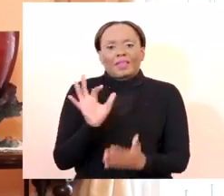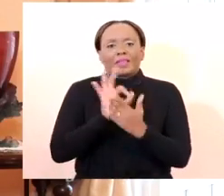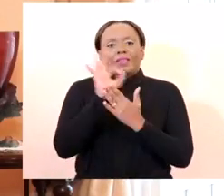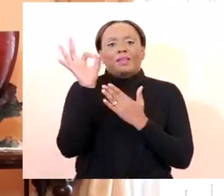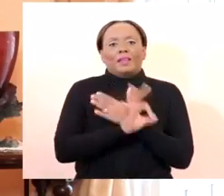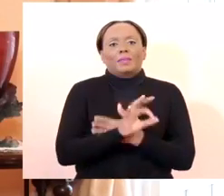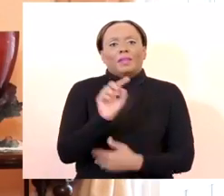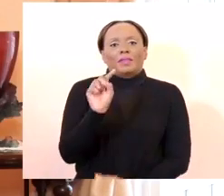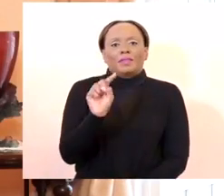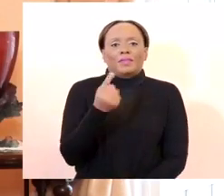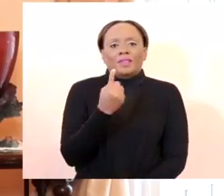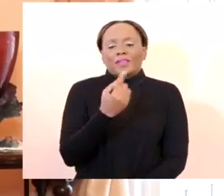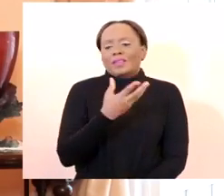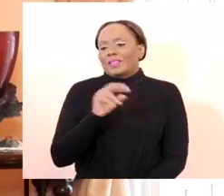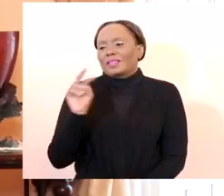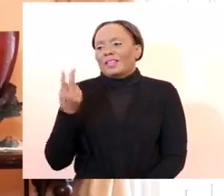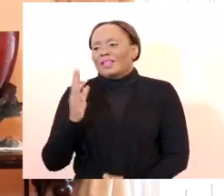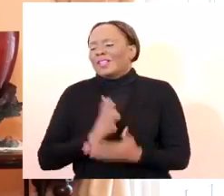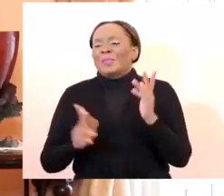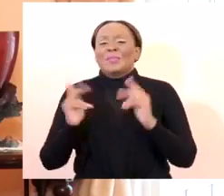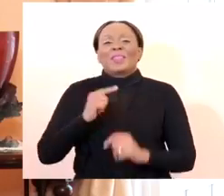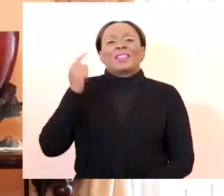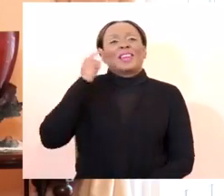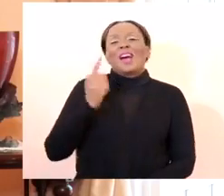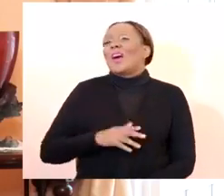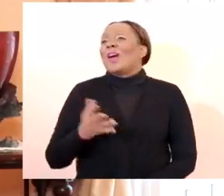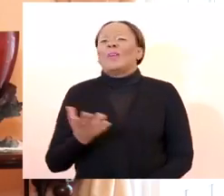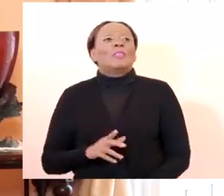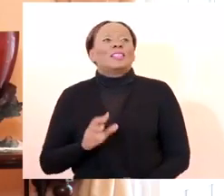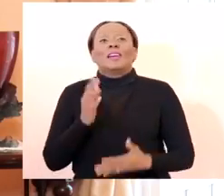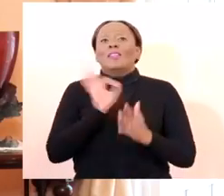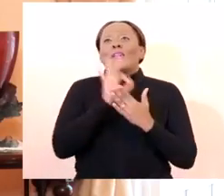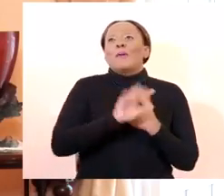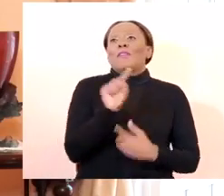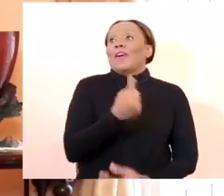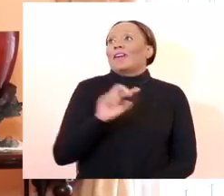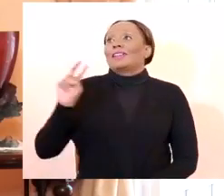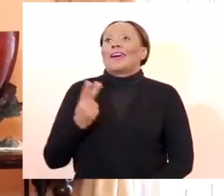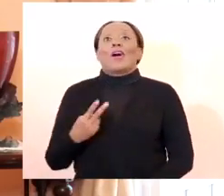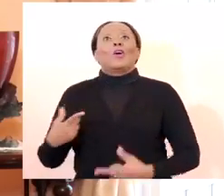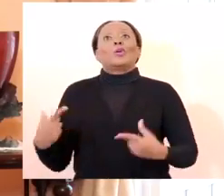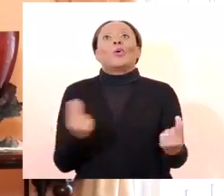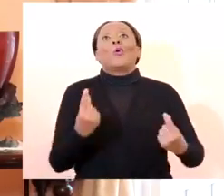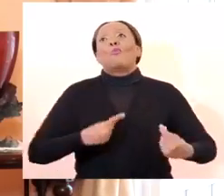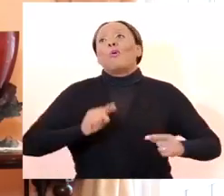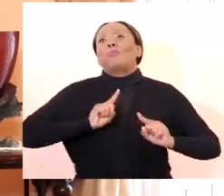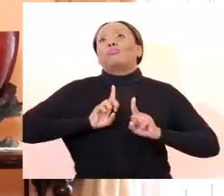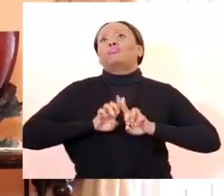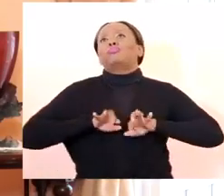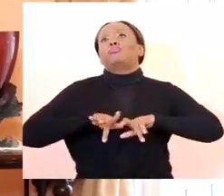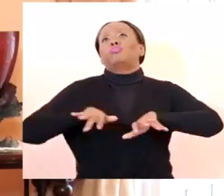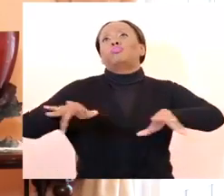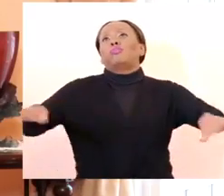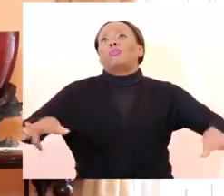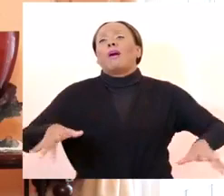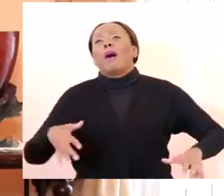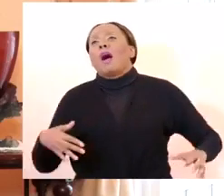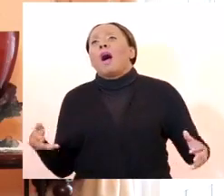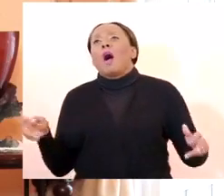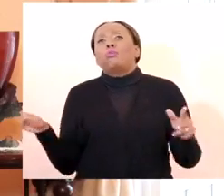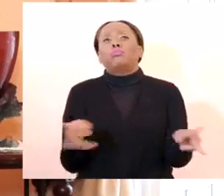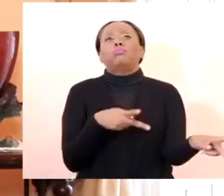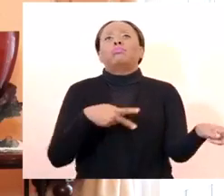there's going to be the Wild Wild West in Barbados, simply because some people believe that there is going to be no effective directive.